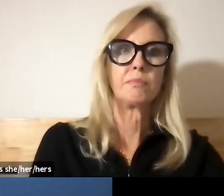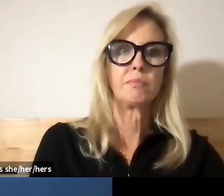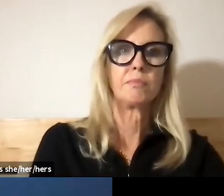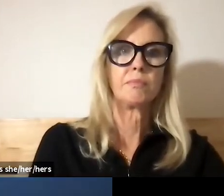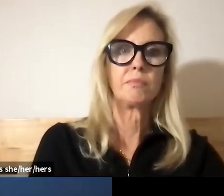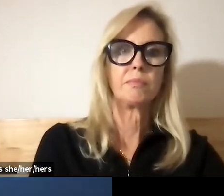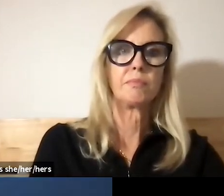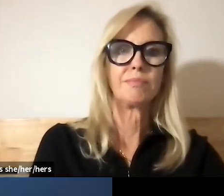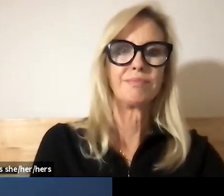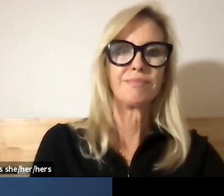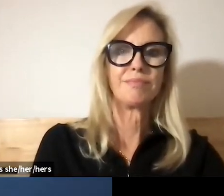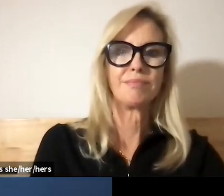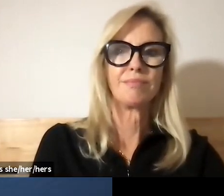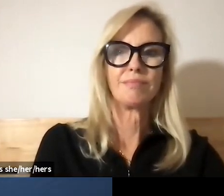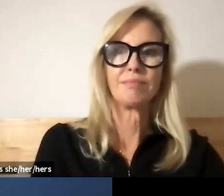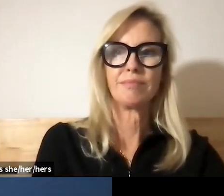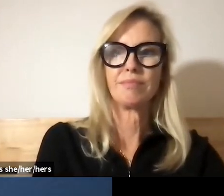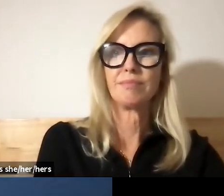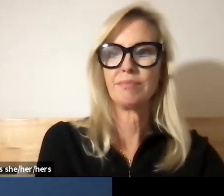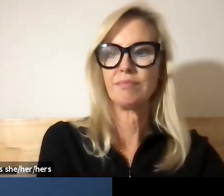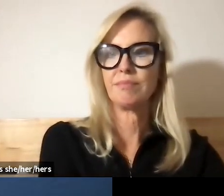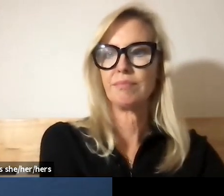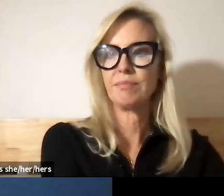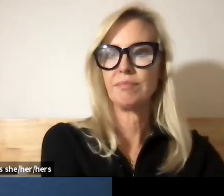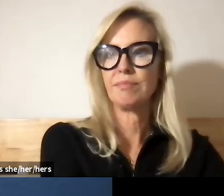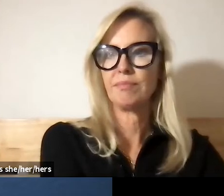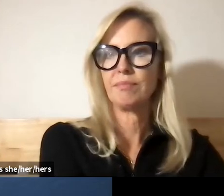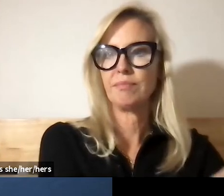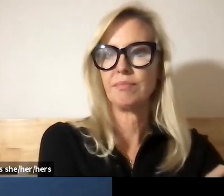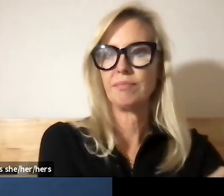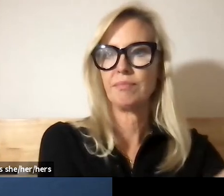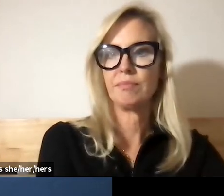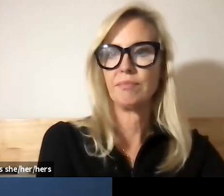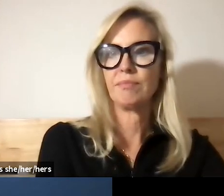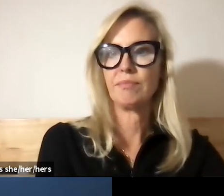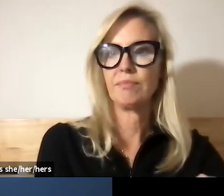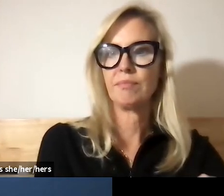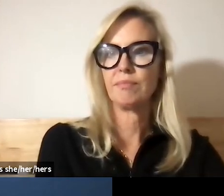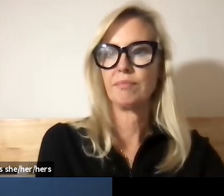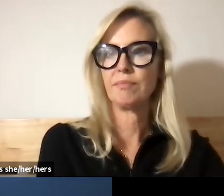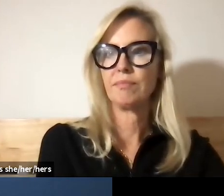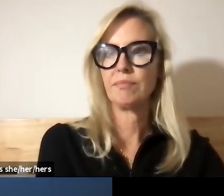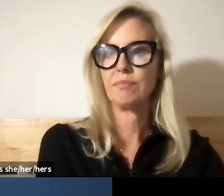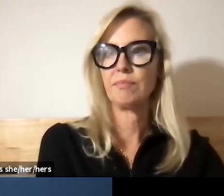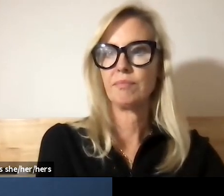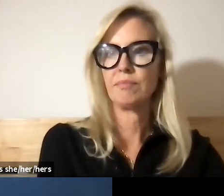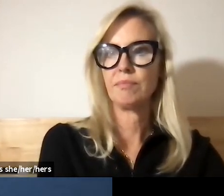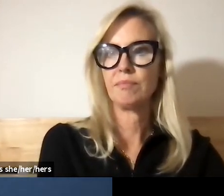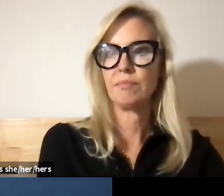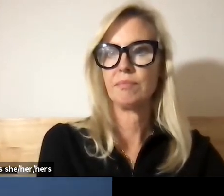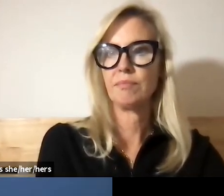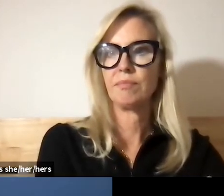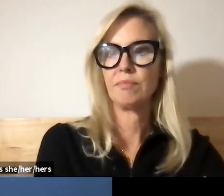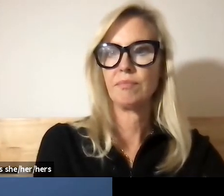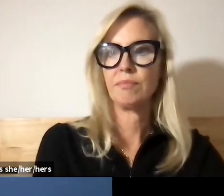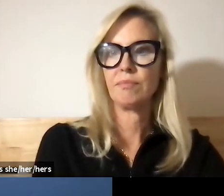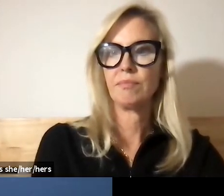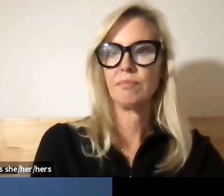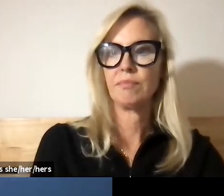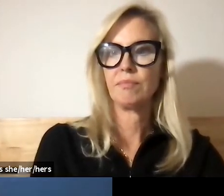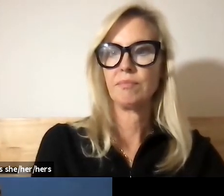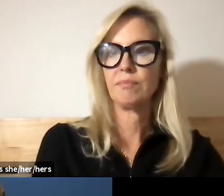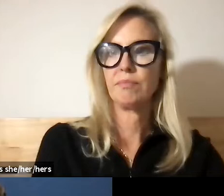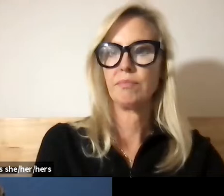regarding public comment while conducting board meetings on zoom members of the public wishing to speak must raise their